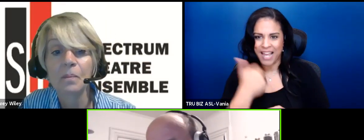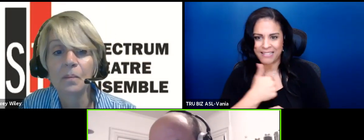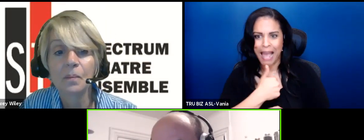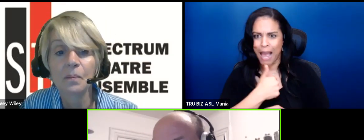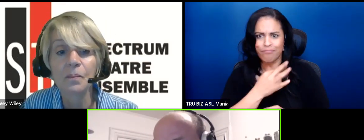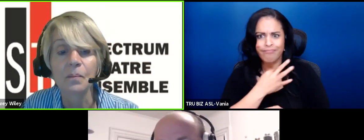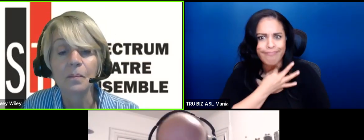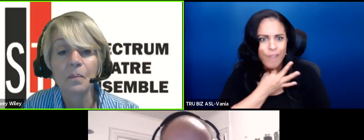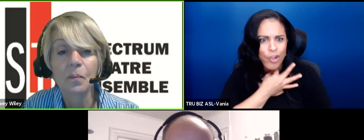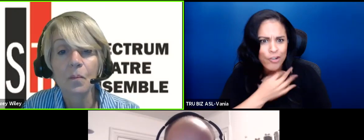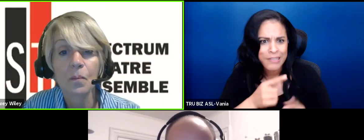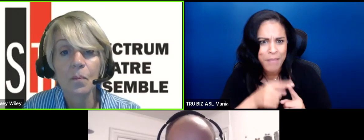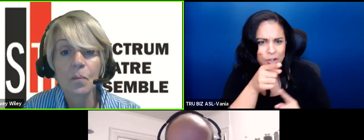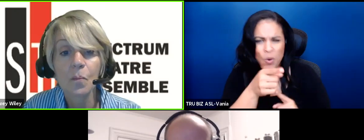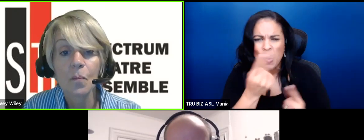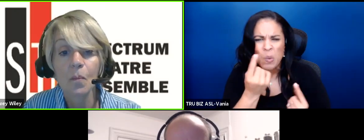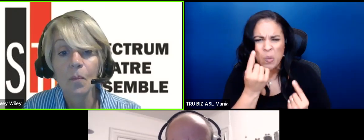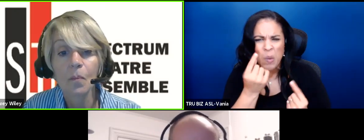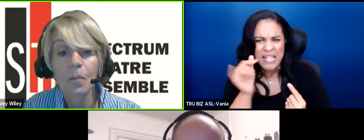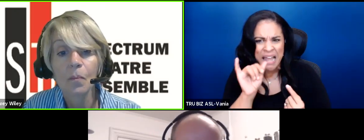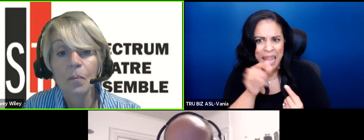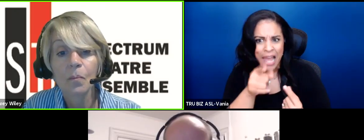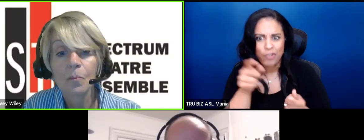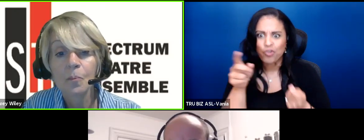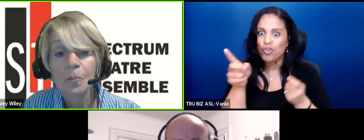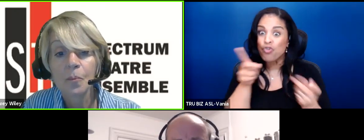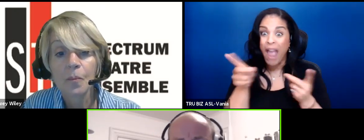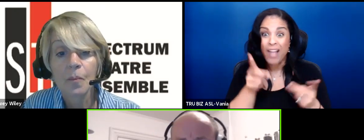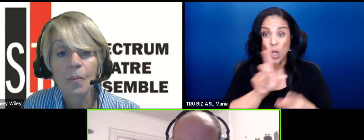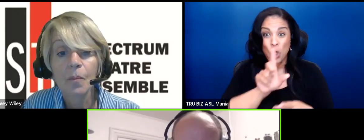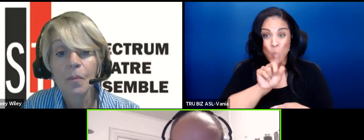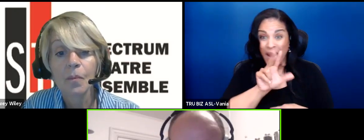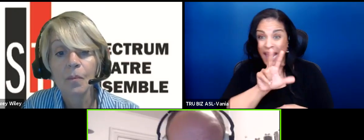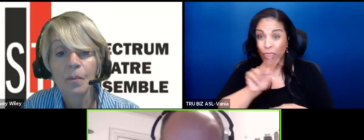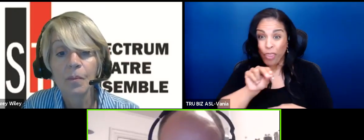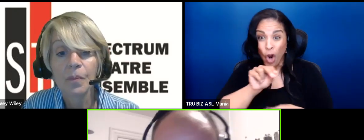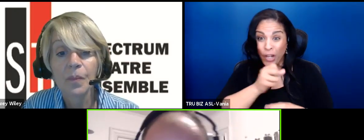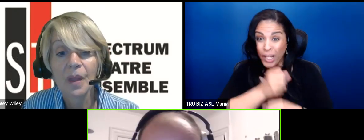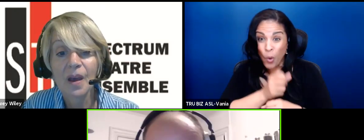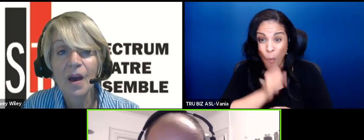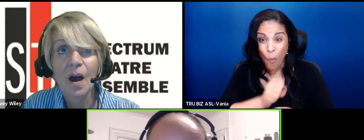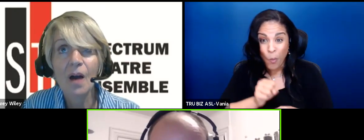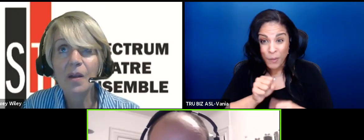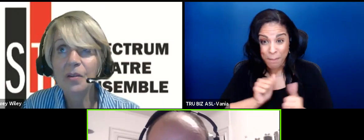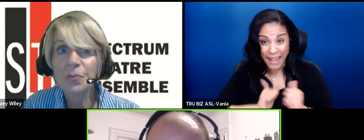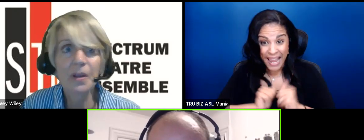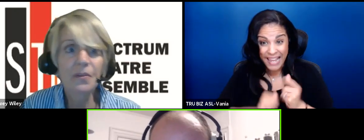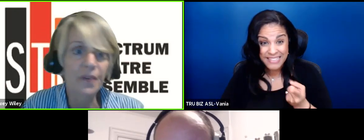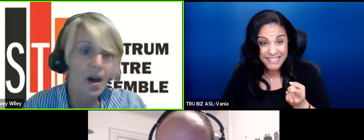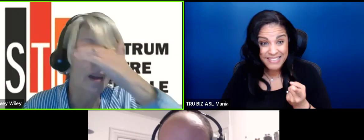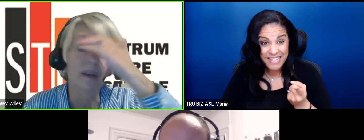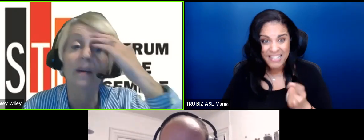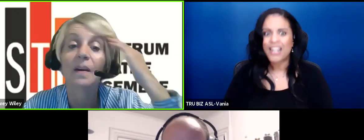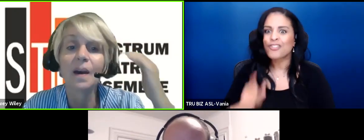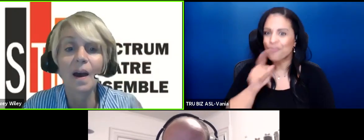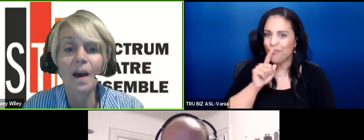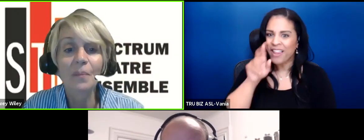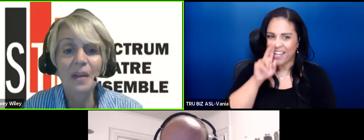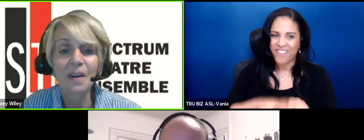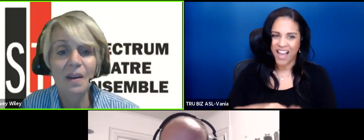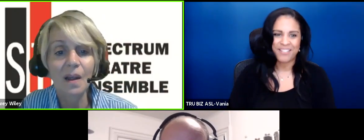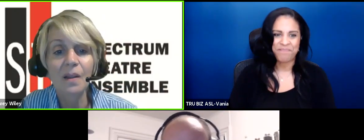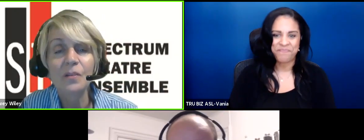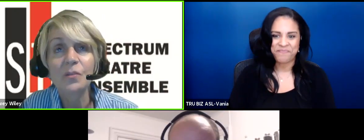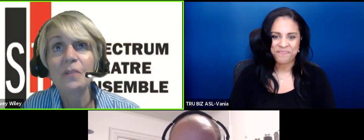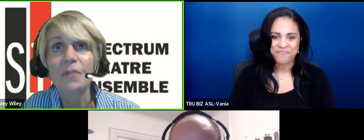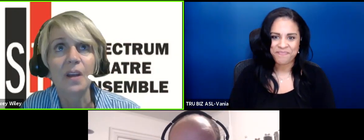curious that what is it like to direct 20 and 30 year old plays it's really fun I